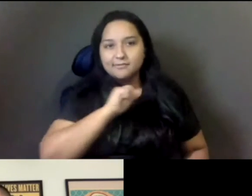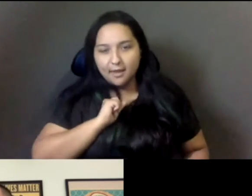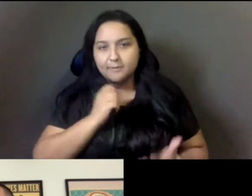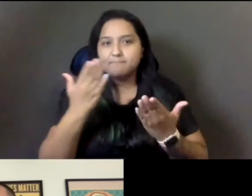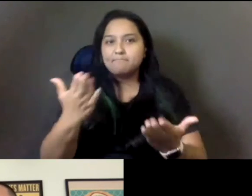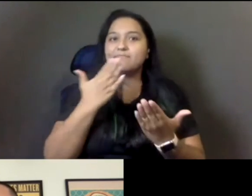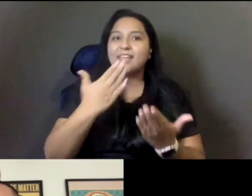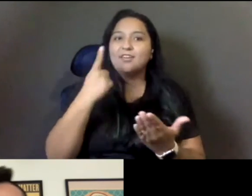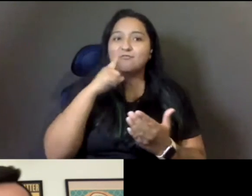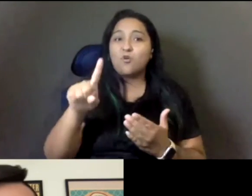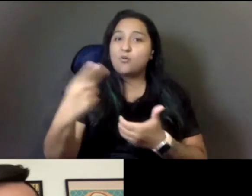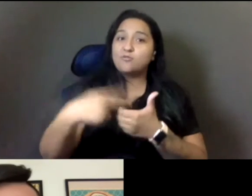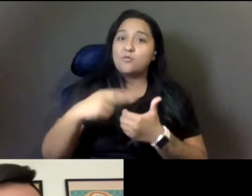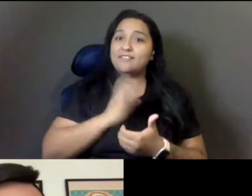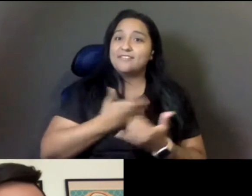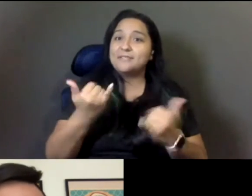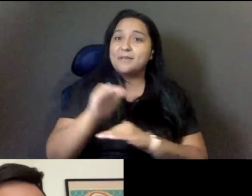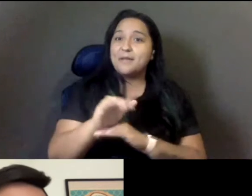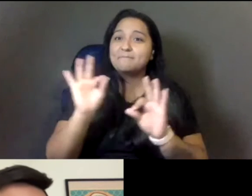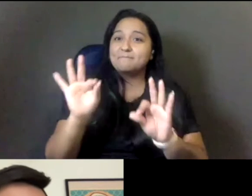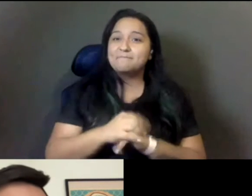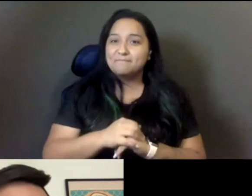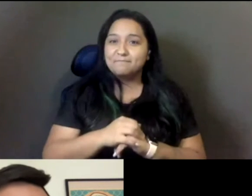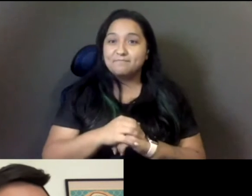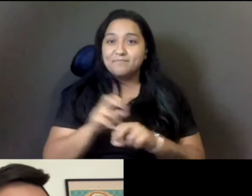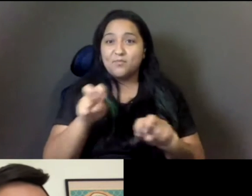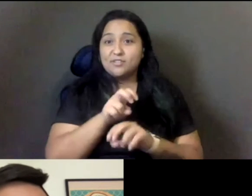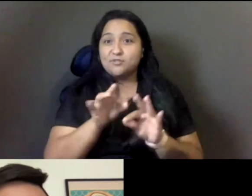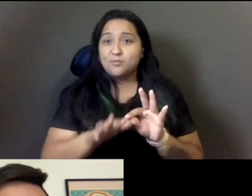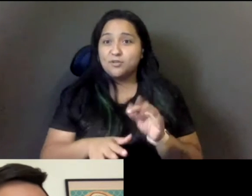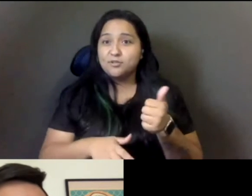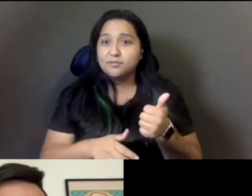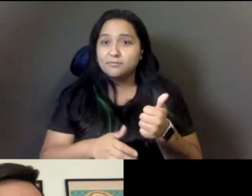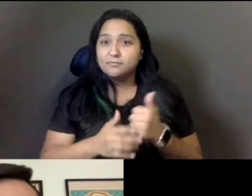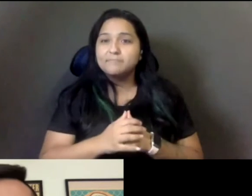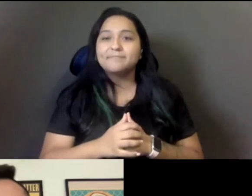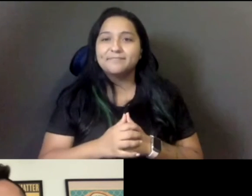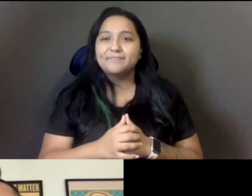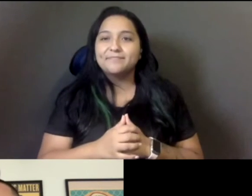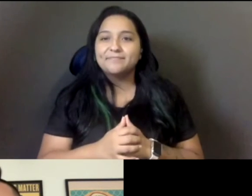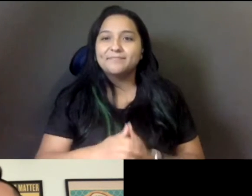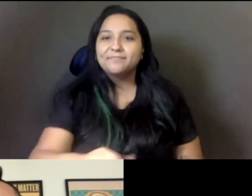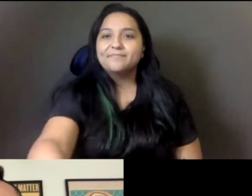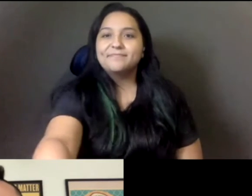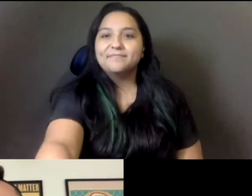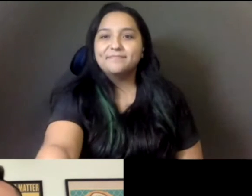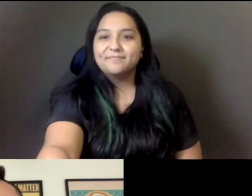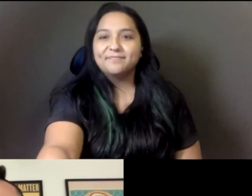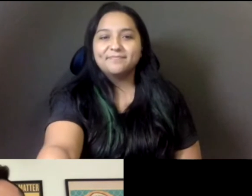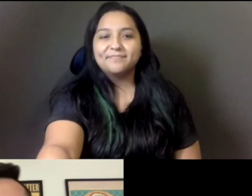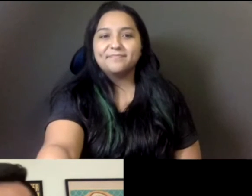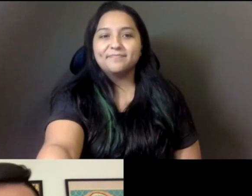Good to see you. Well, good, good to see you too. And thank you for having me on to talk about the recall, something that I can tell you is occupying